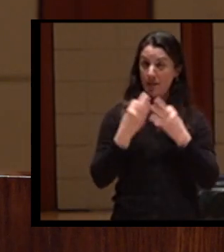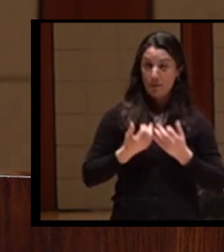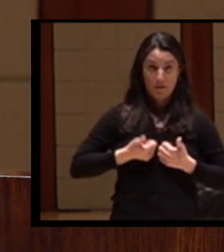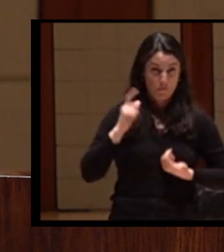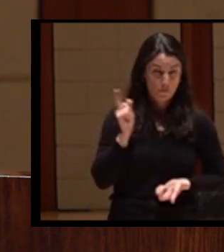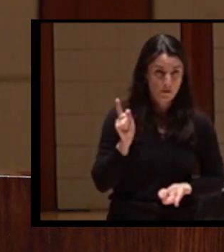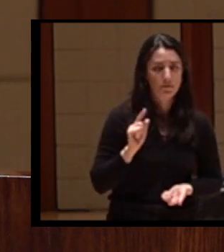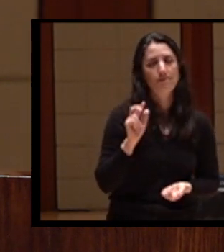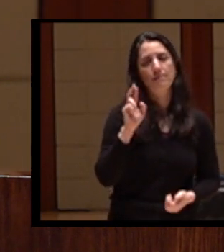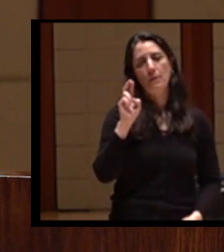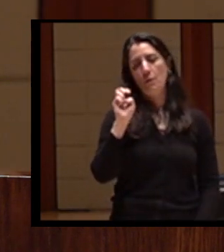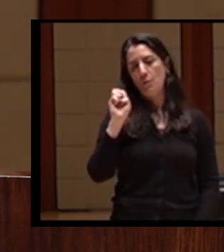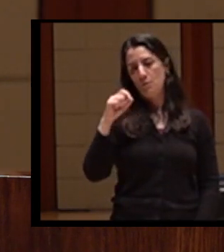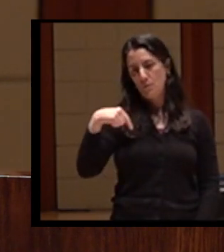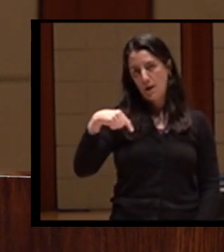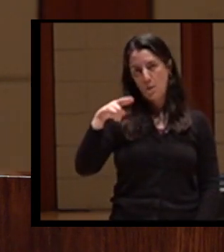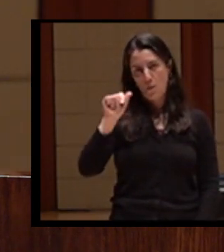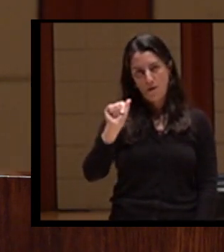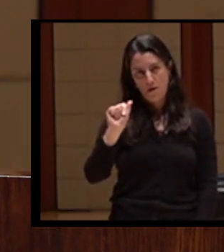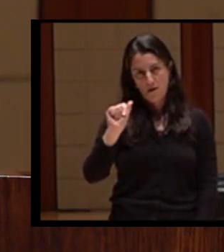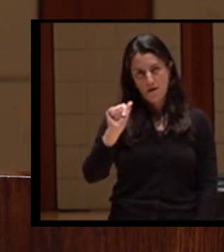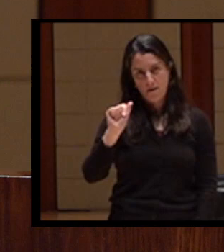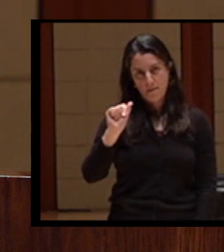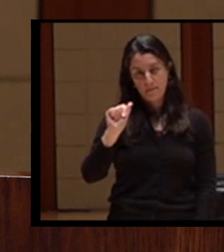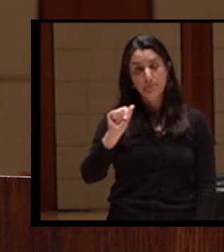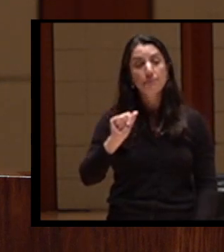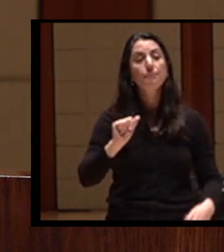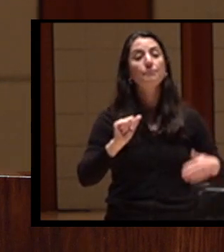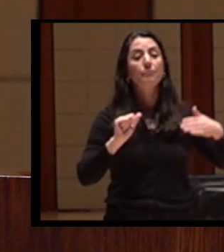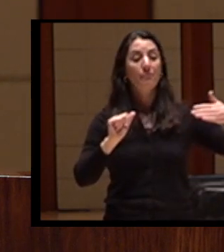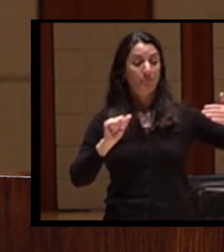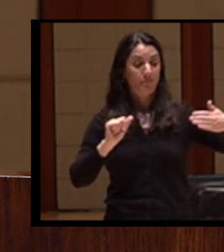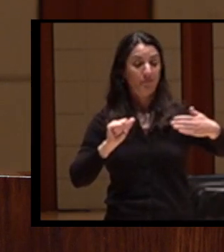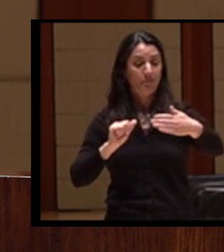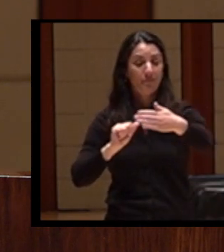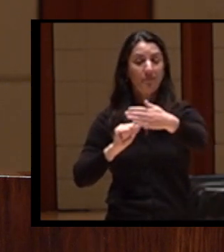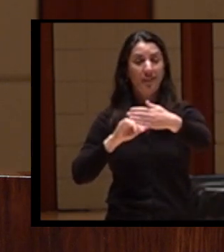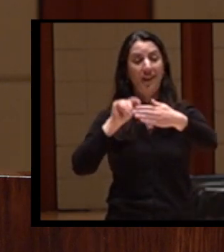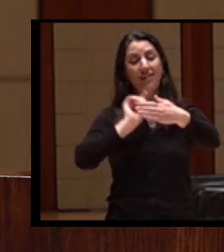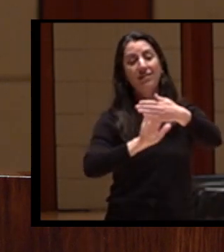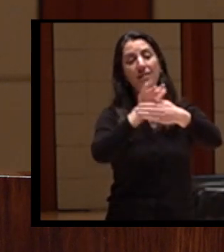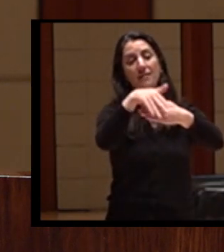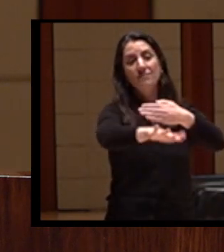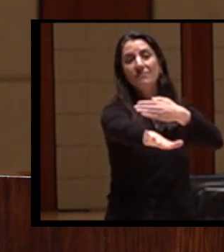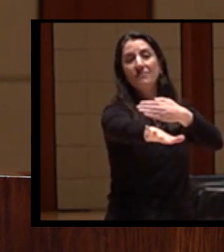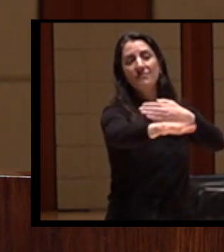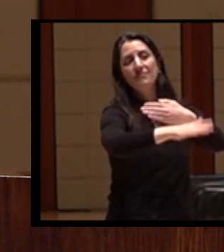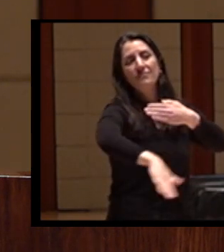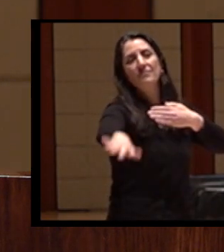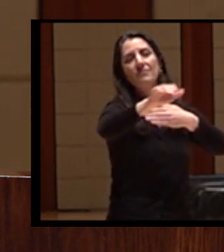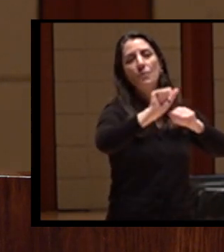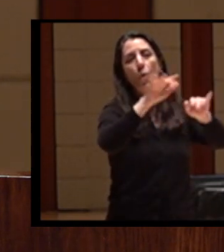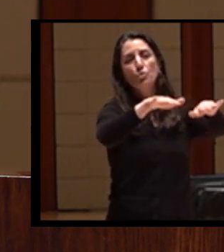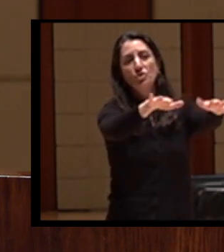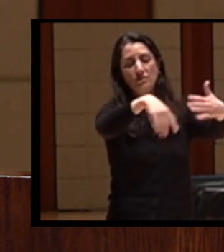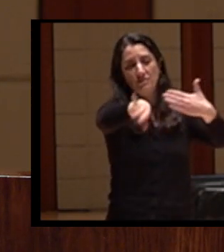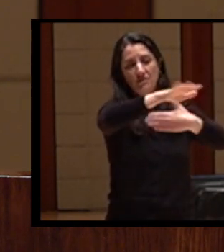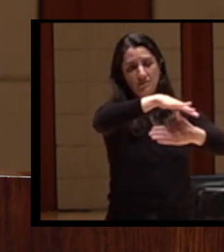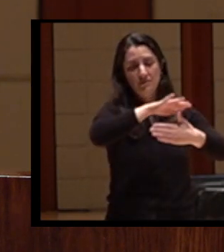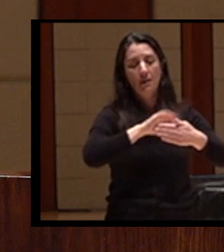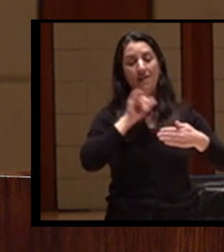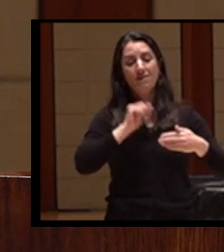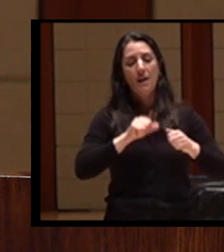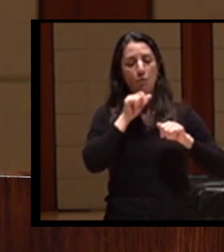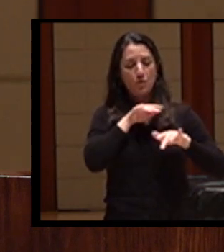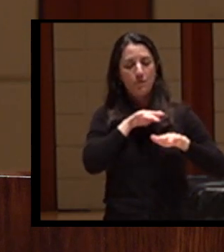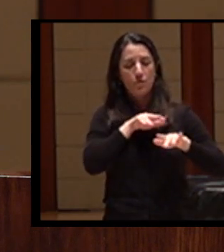side of the mouth of the river. Requa historically was a large village. We were a dance family, which